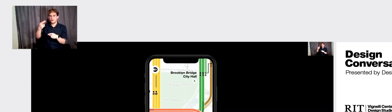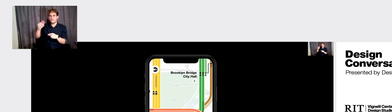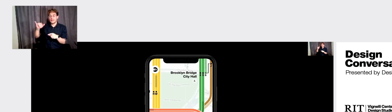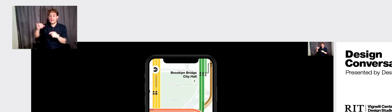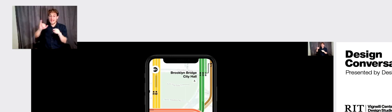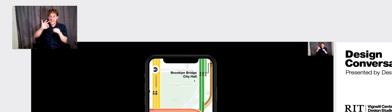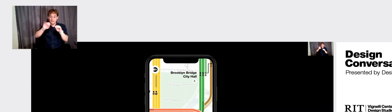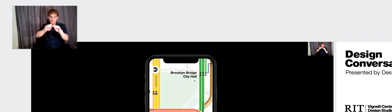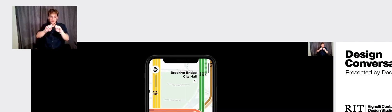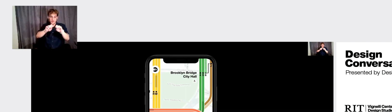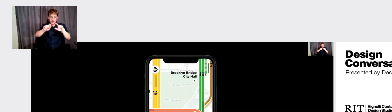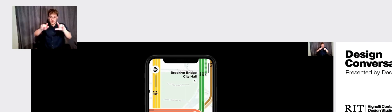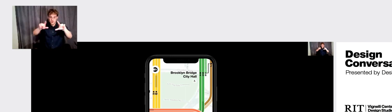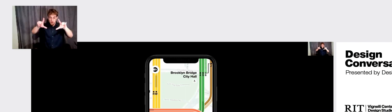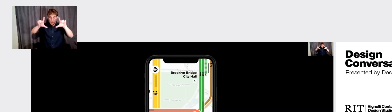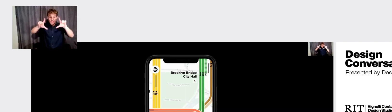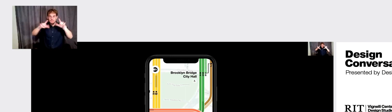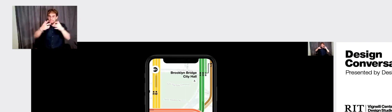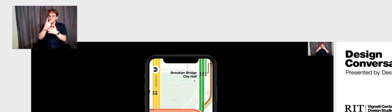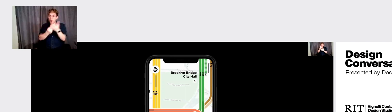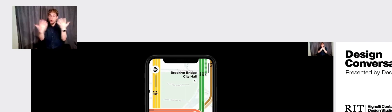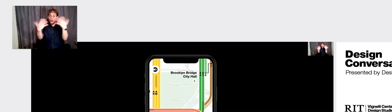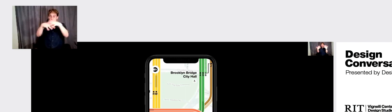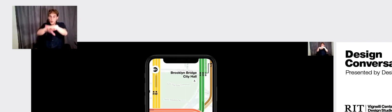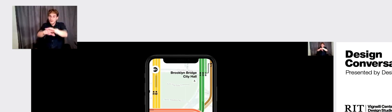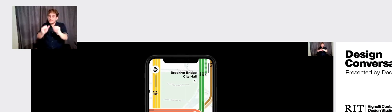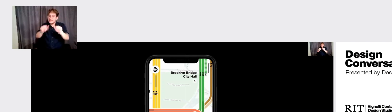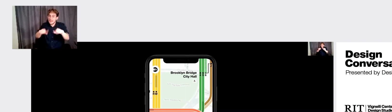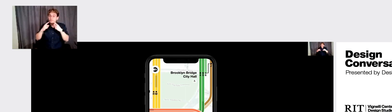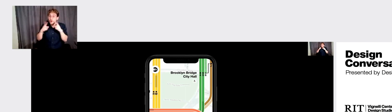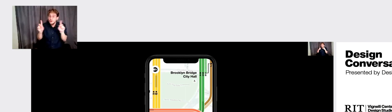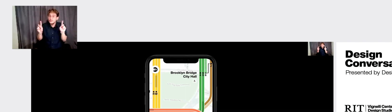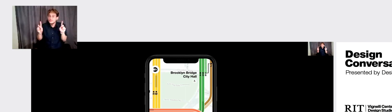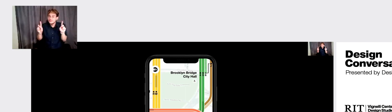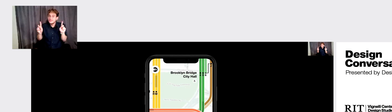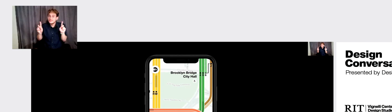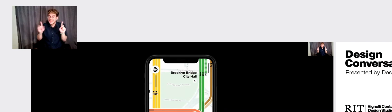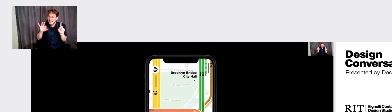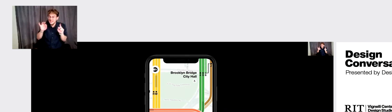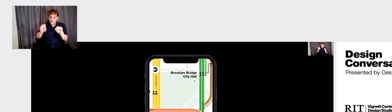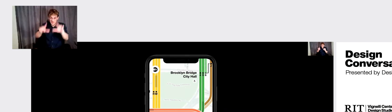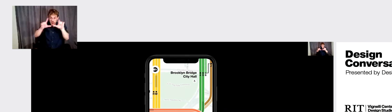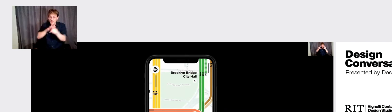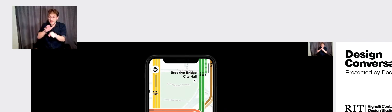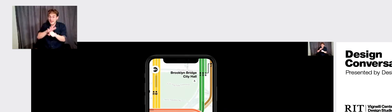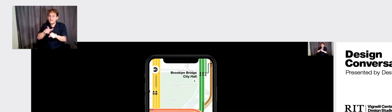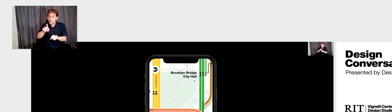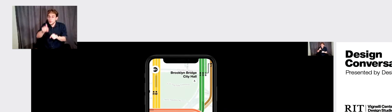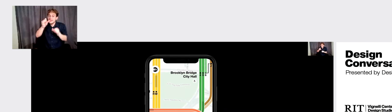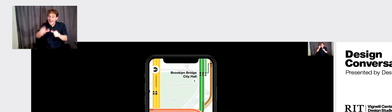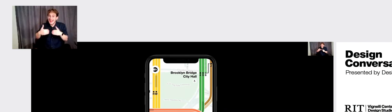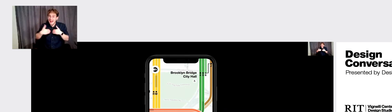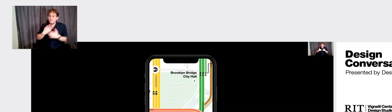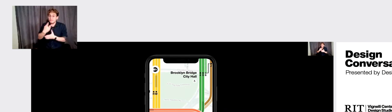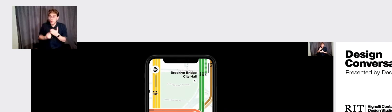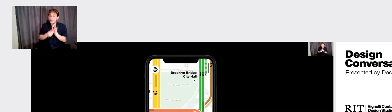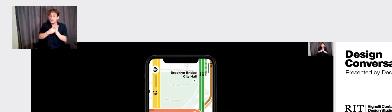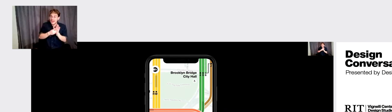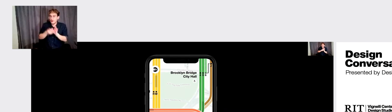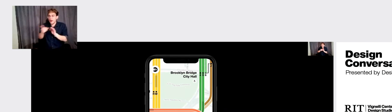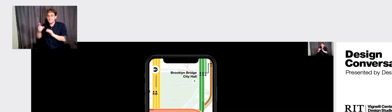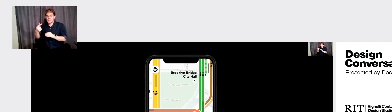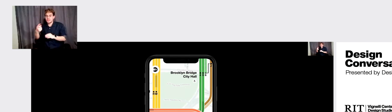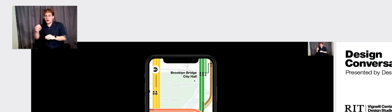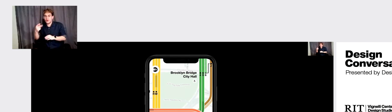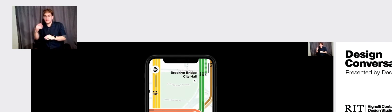If you have a canvas that is that small, if you zoom very much. Right. So, um, you can, the problem is when you start zooming out,